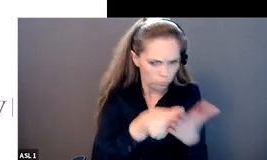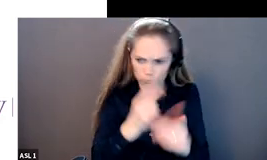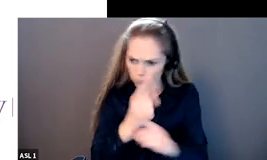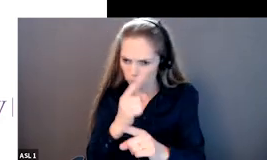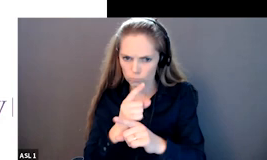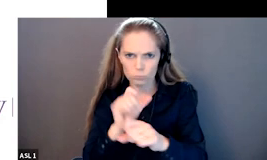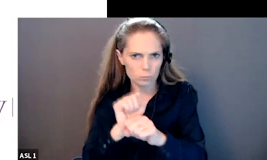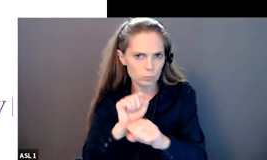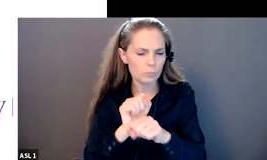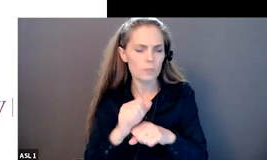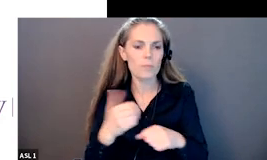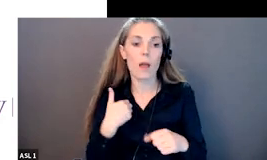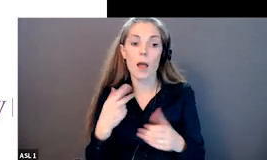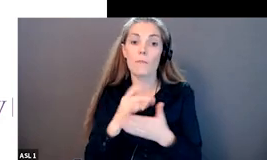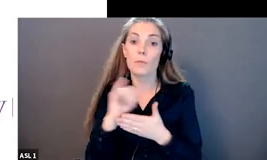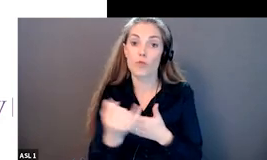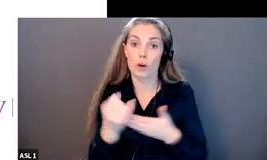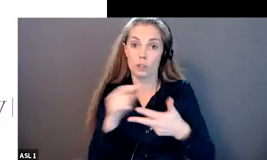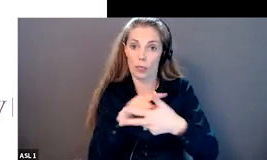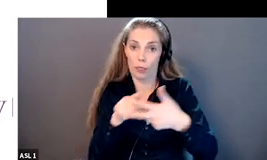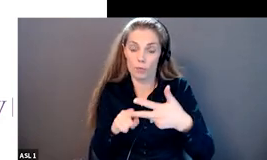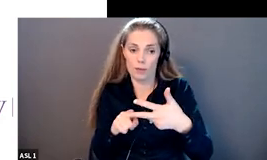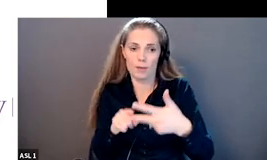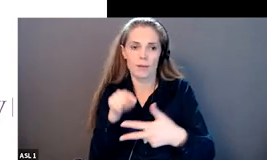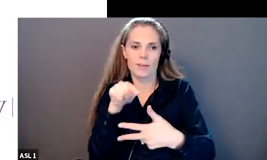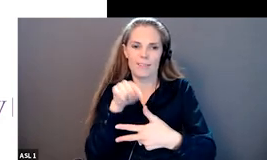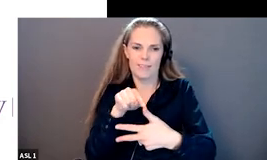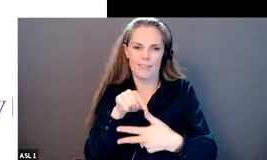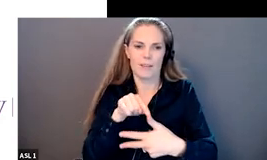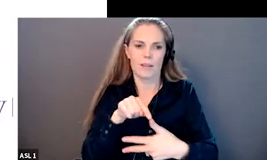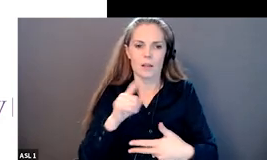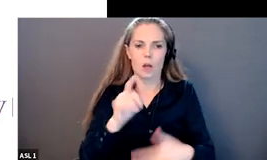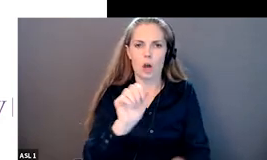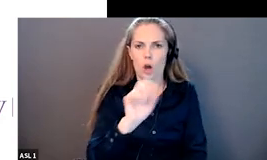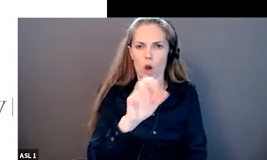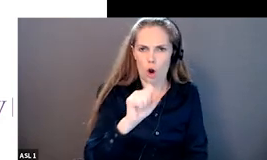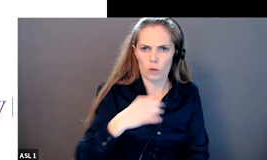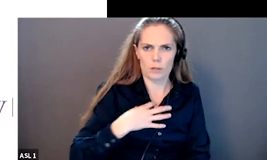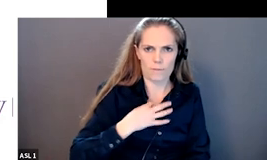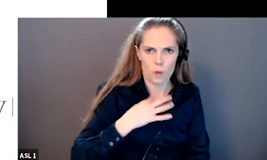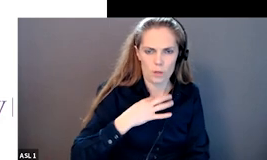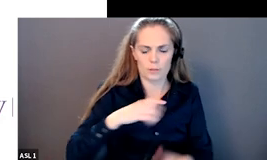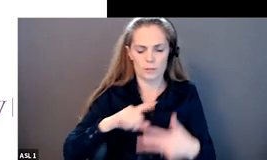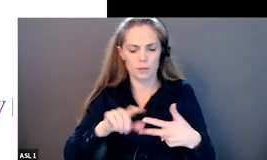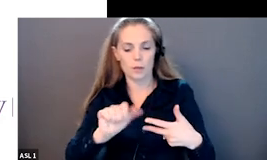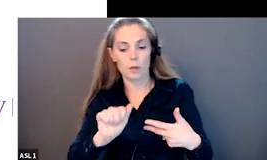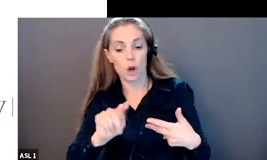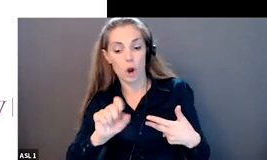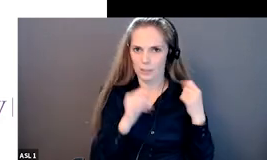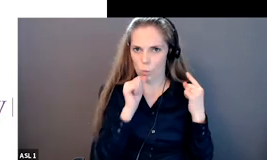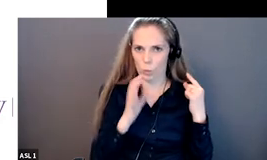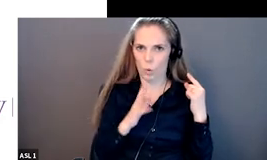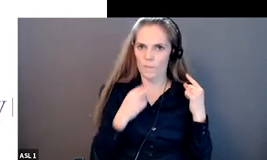one is on arts and artistry and the one we'll be talking about today is on young women and pre-employment supports